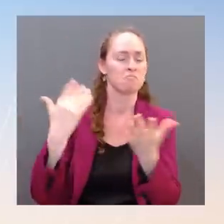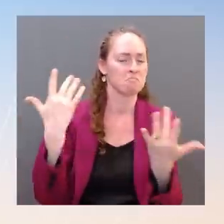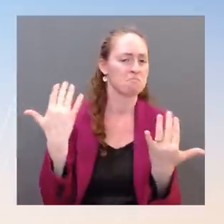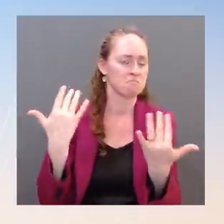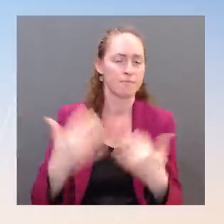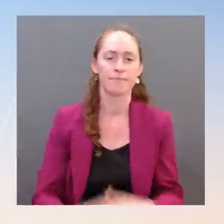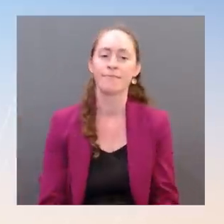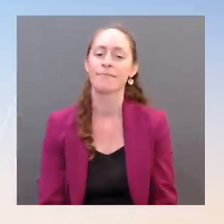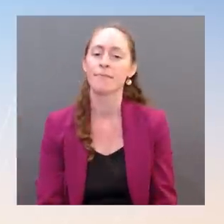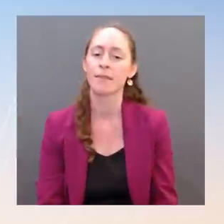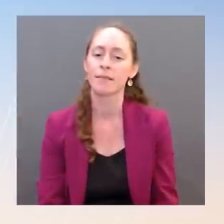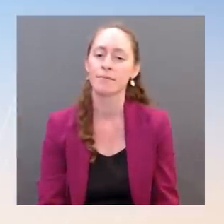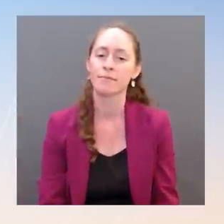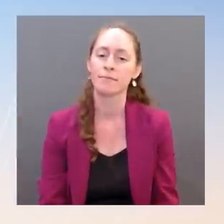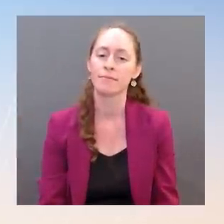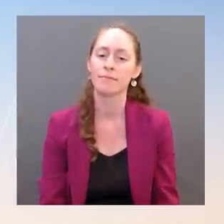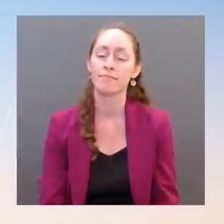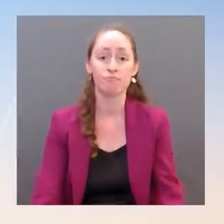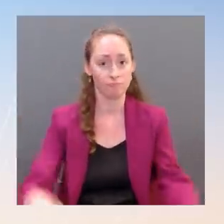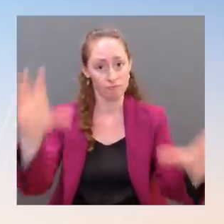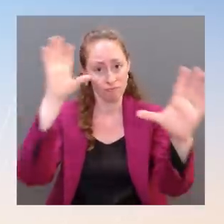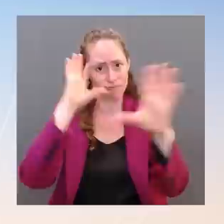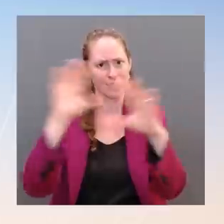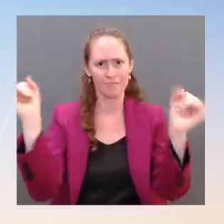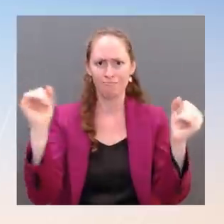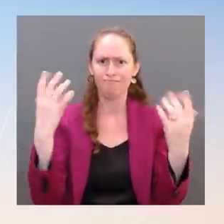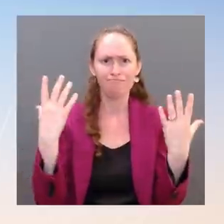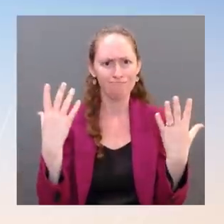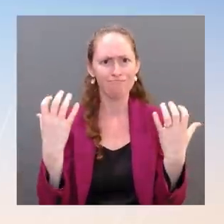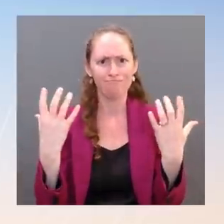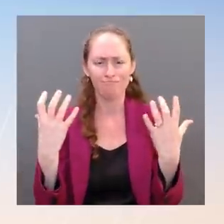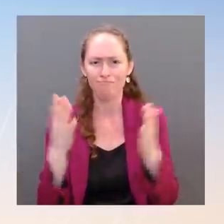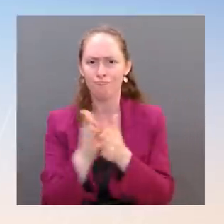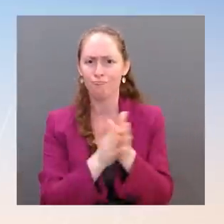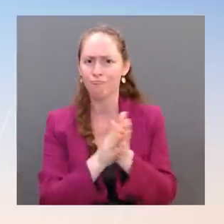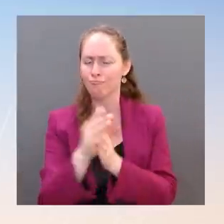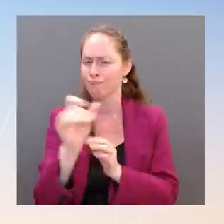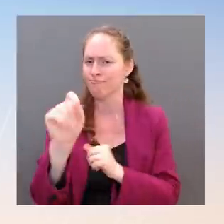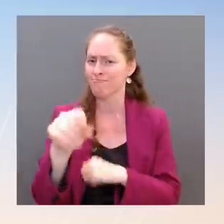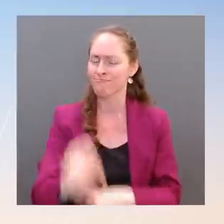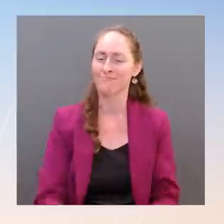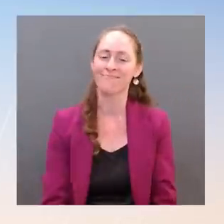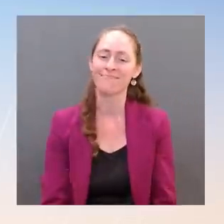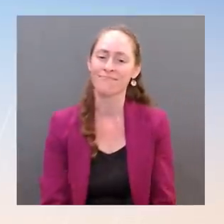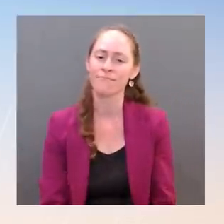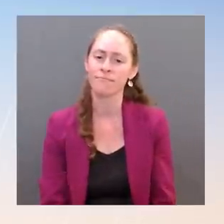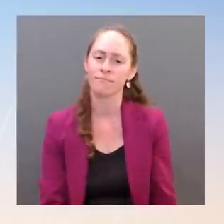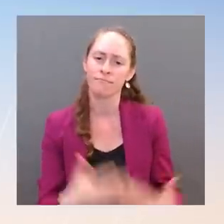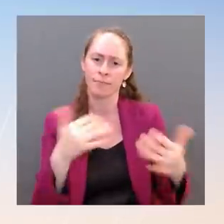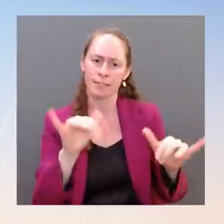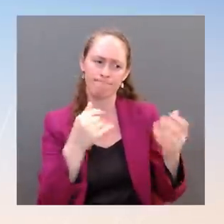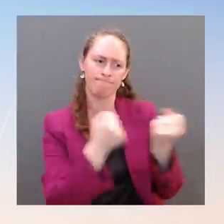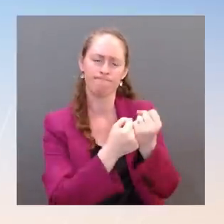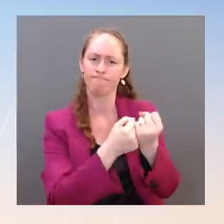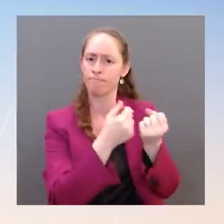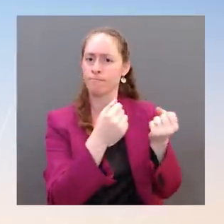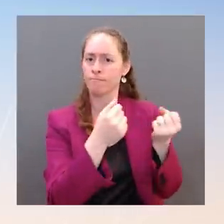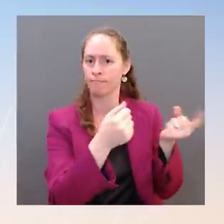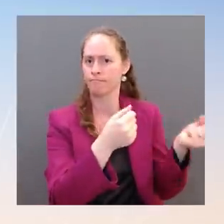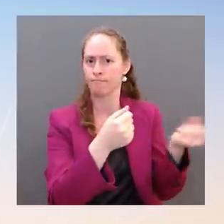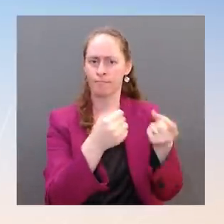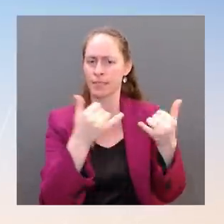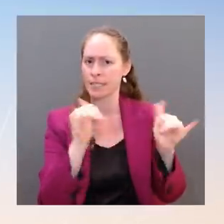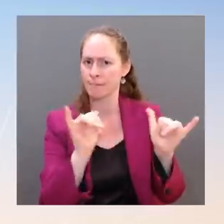is excited to get the opportunity to go to reaffirm the strength of the U.S.-Israel relationship. With respect to the specifics